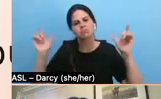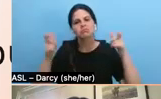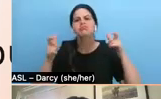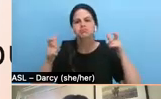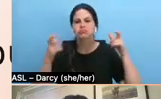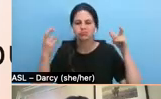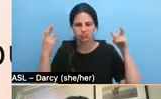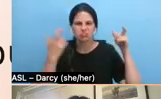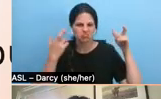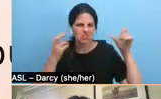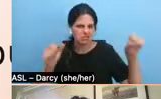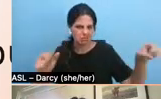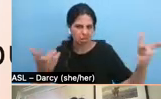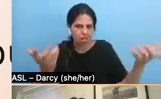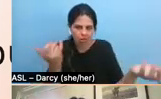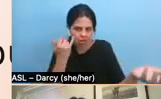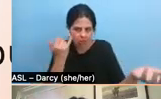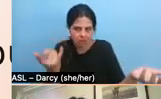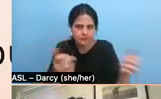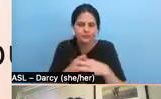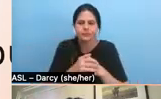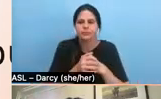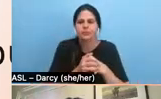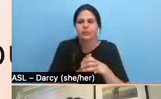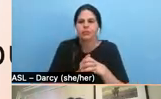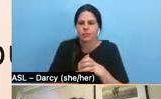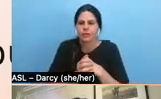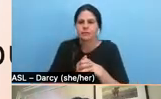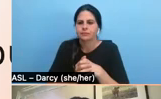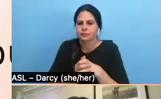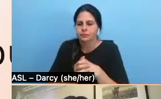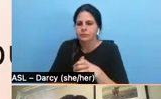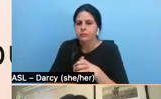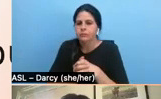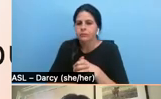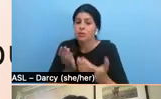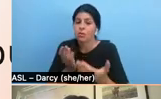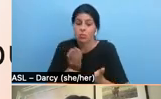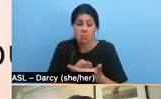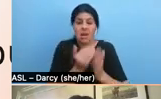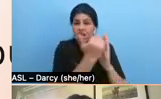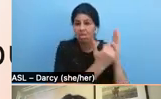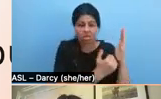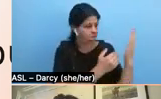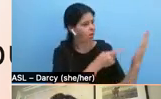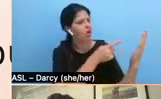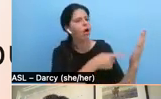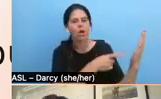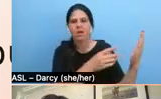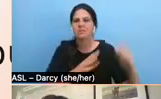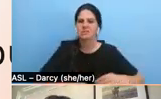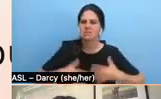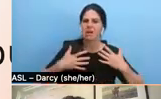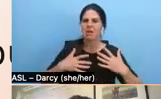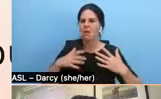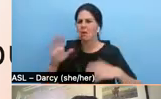realistic notions. And in addition, it can inspire some really creative workarounds. Maybe you can't get that drone